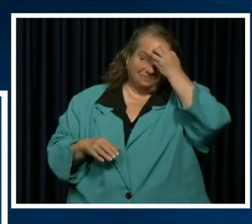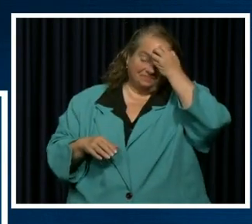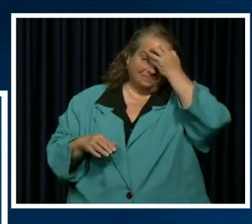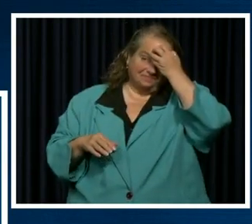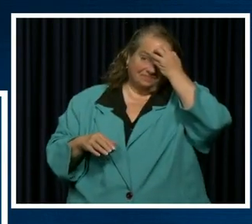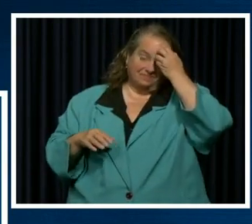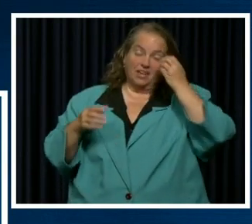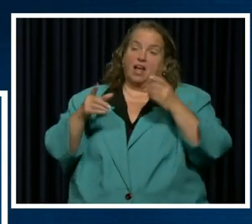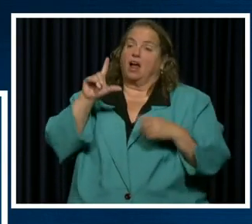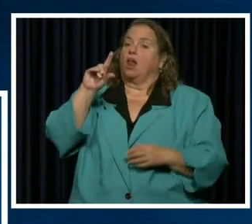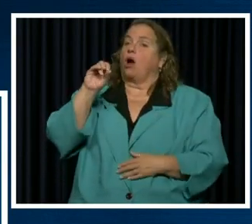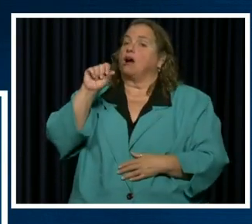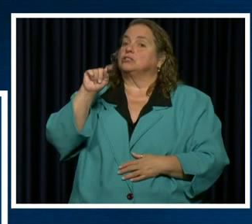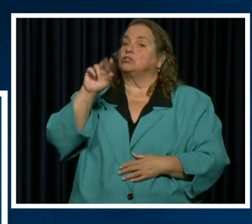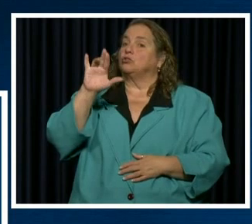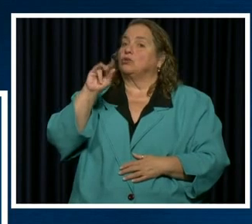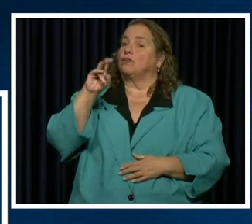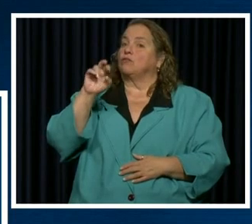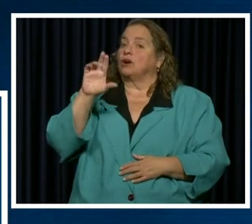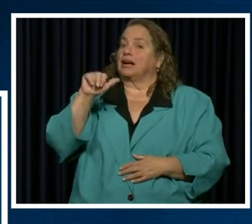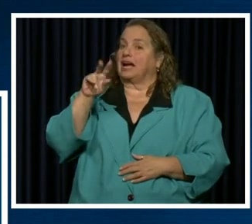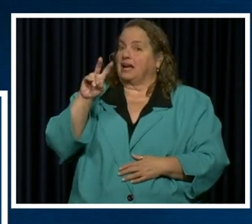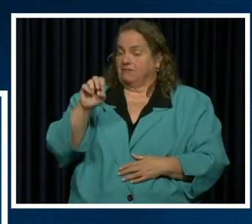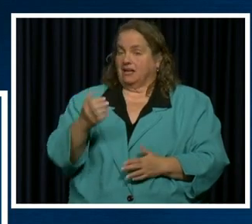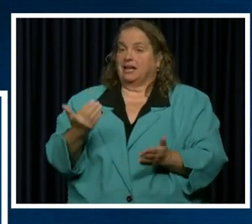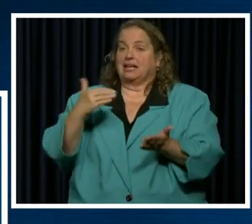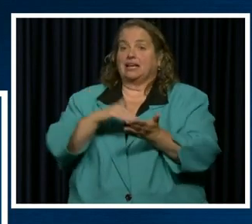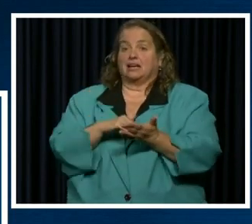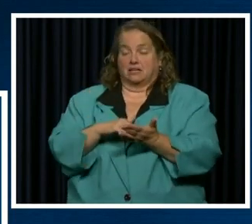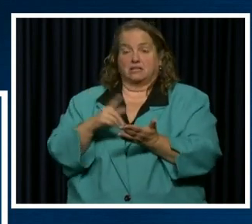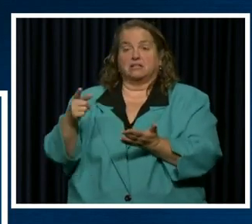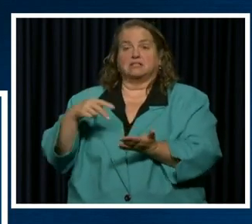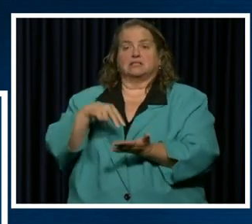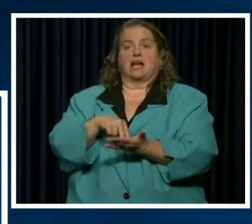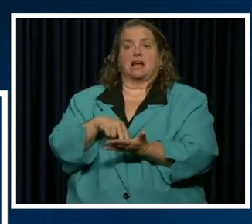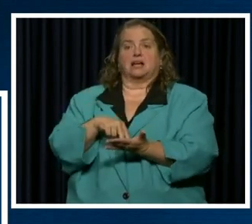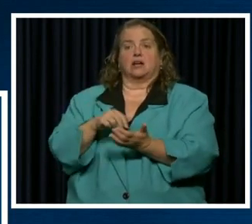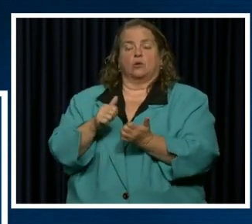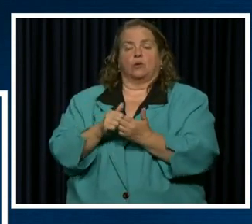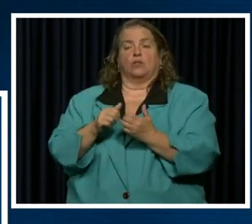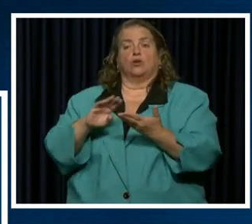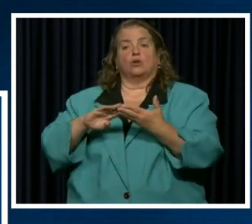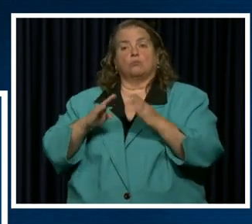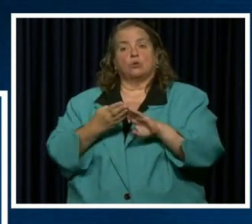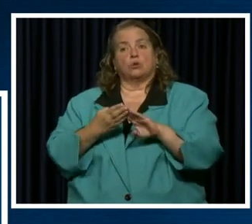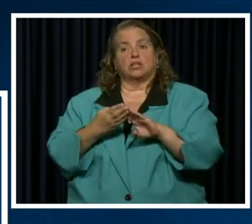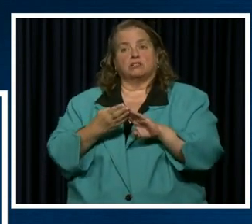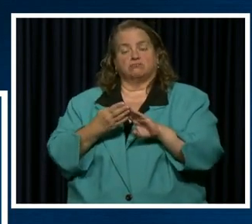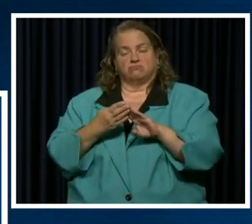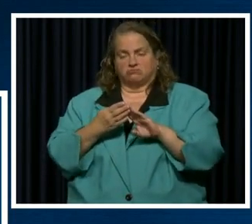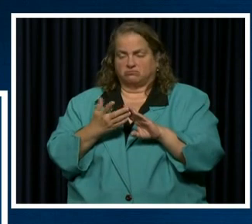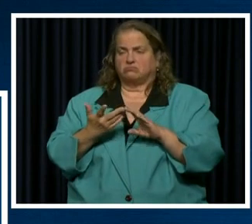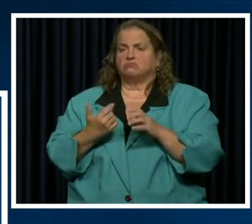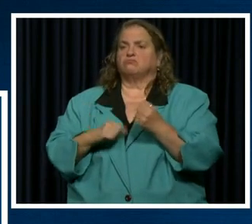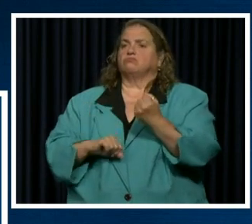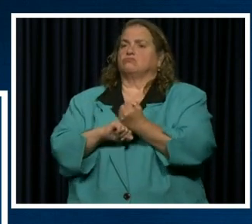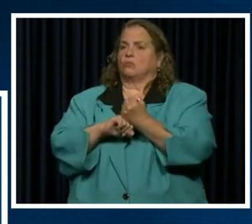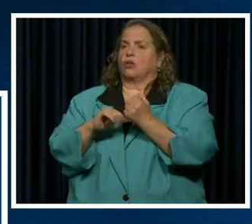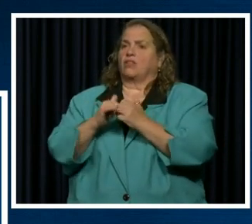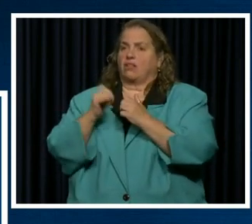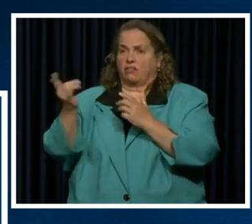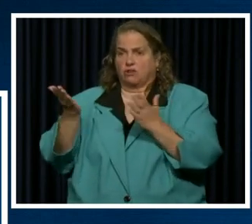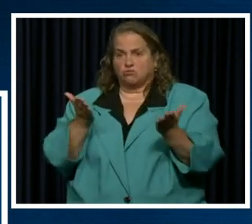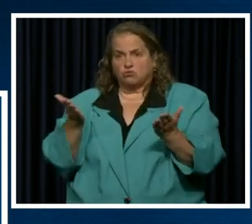Lost River Cave again standing with all of us with the community that they serve